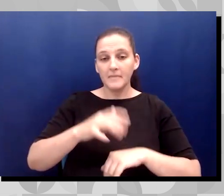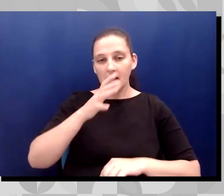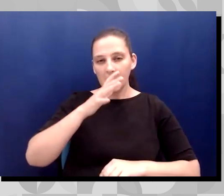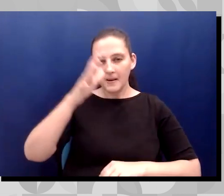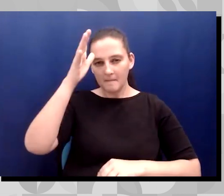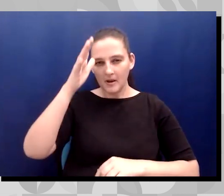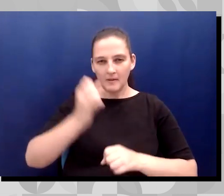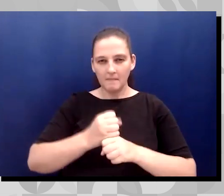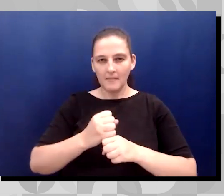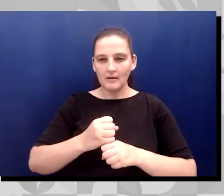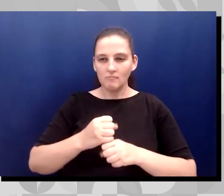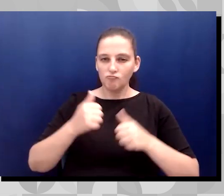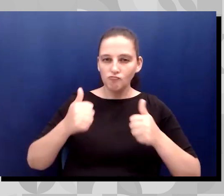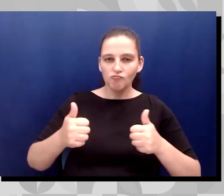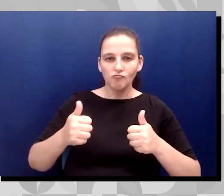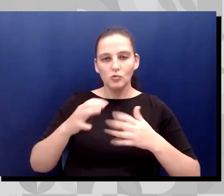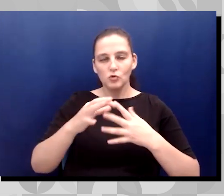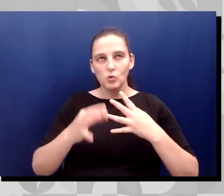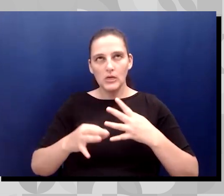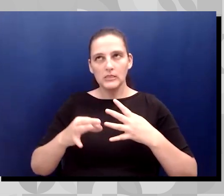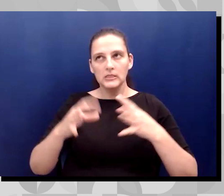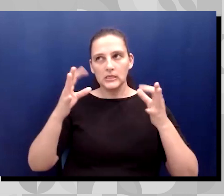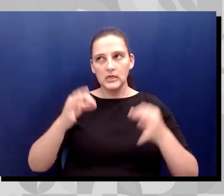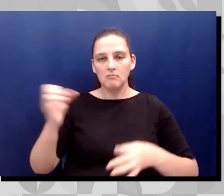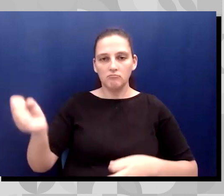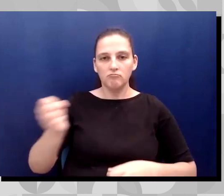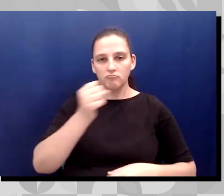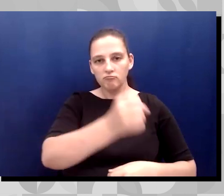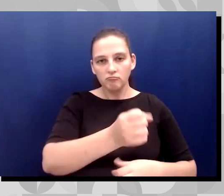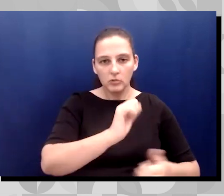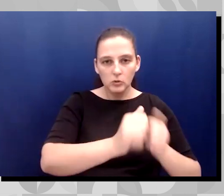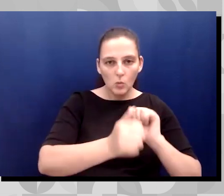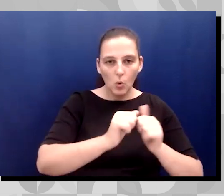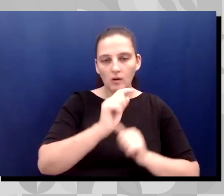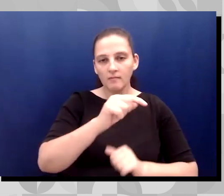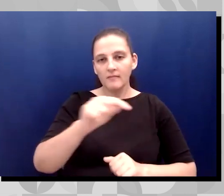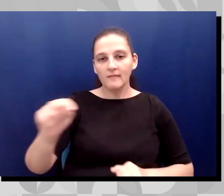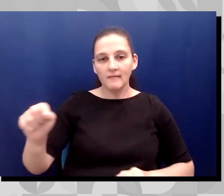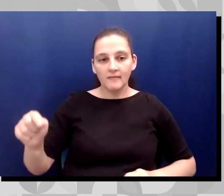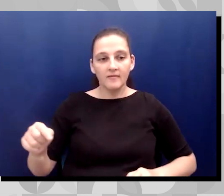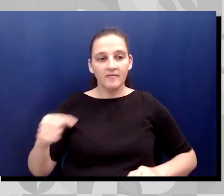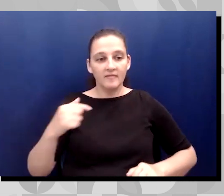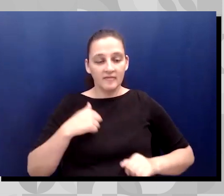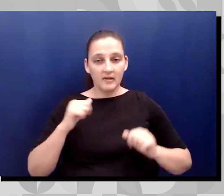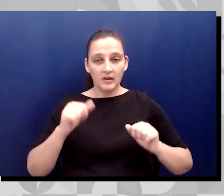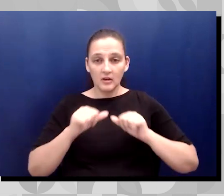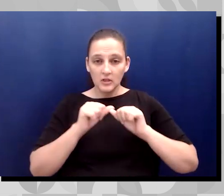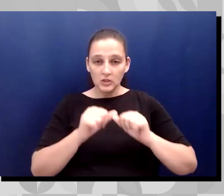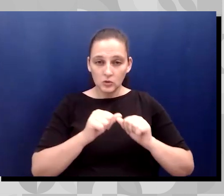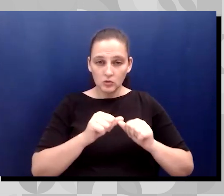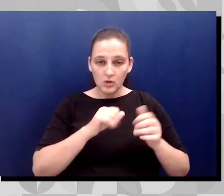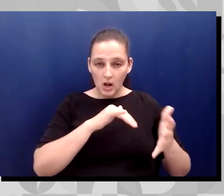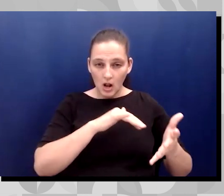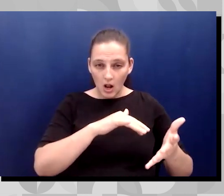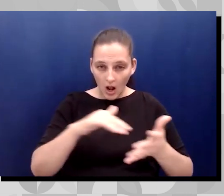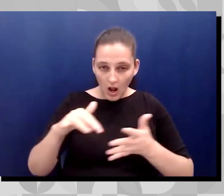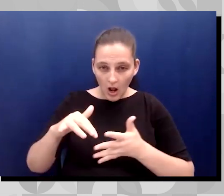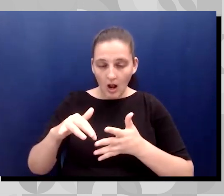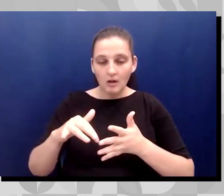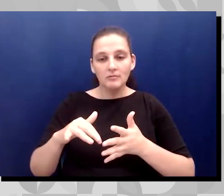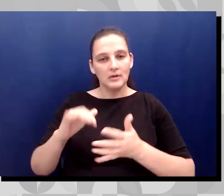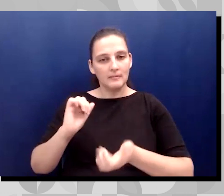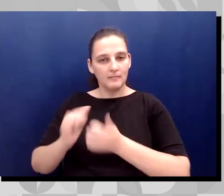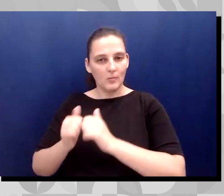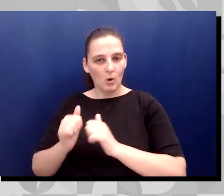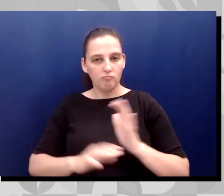sports and such to continue to be a scholar and also an athlete. Um, but jumping over